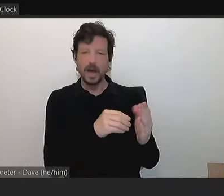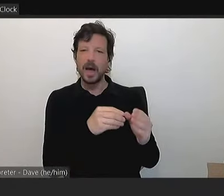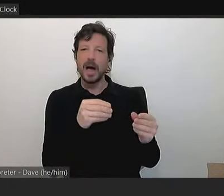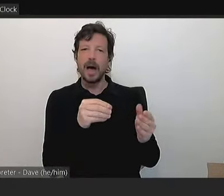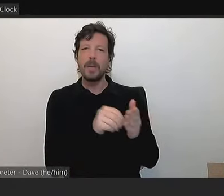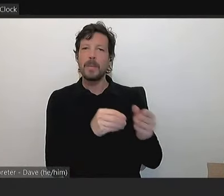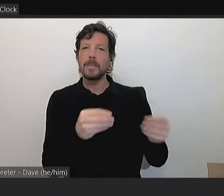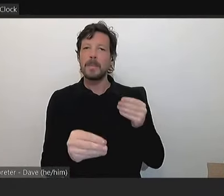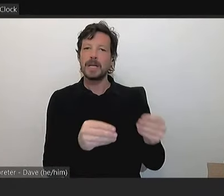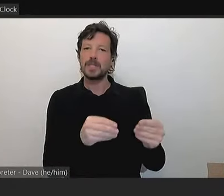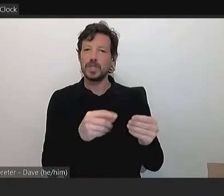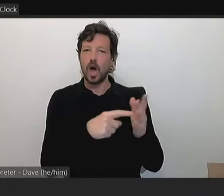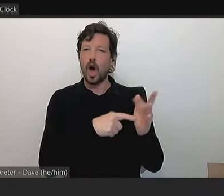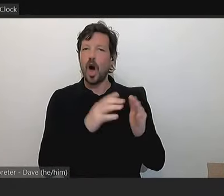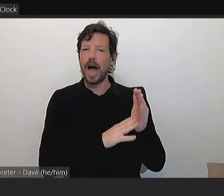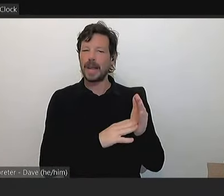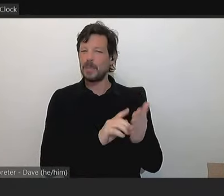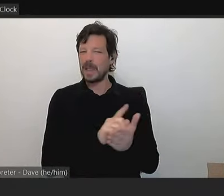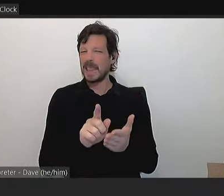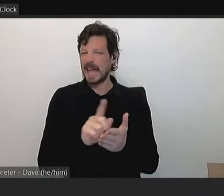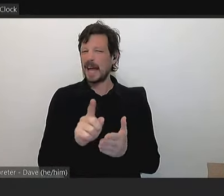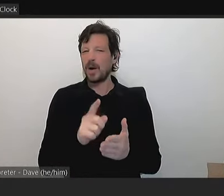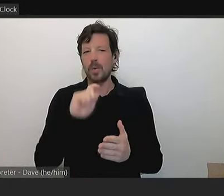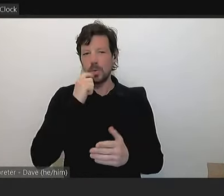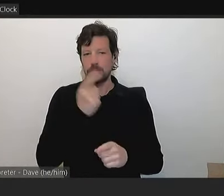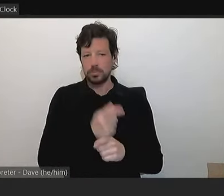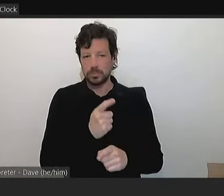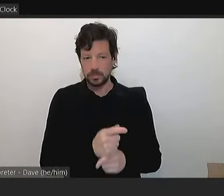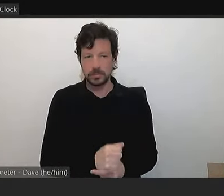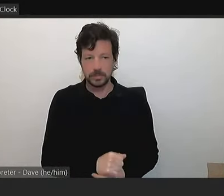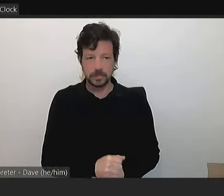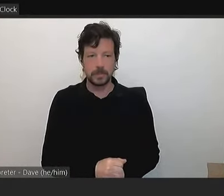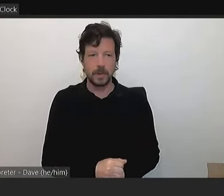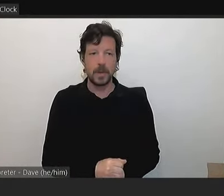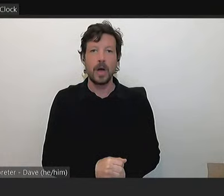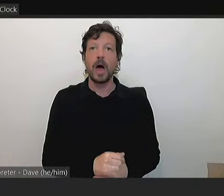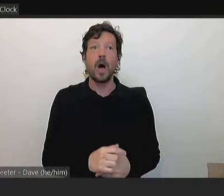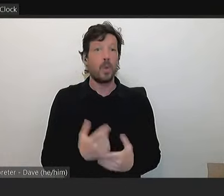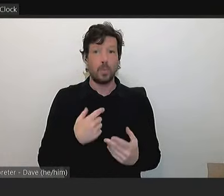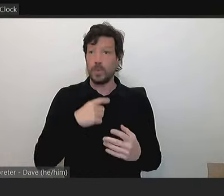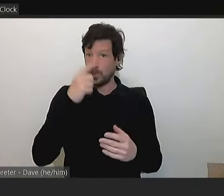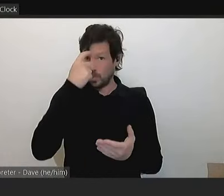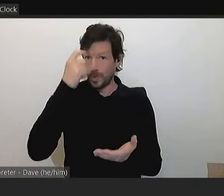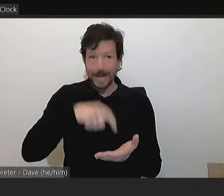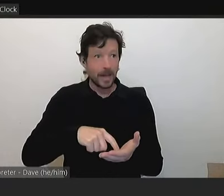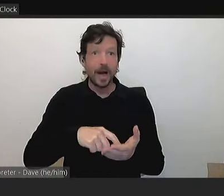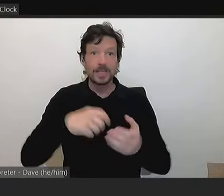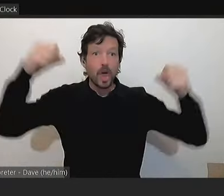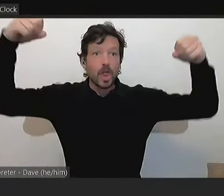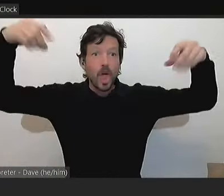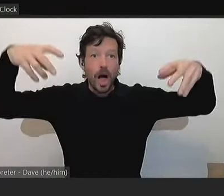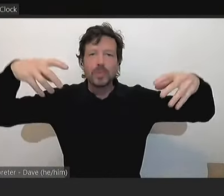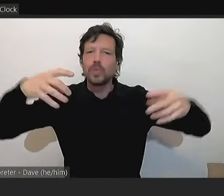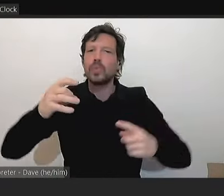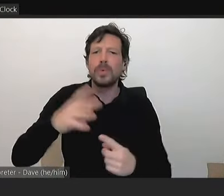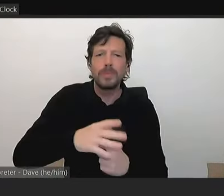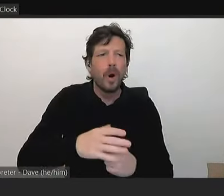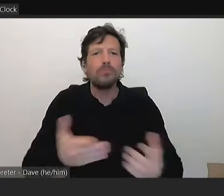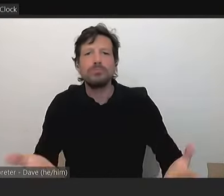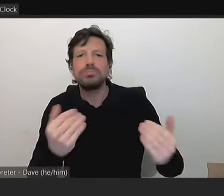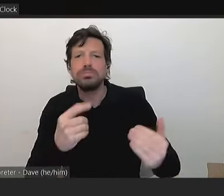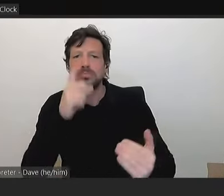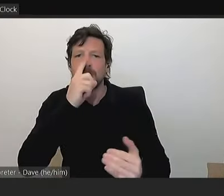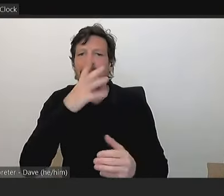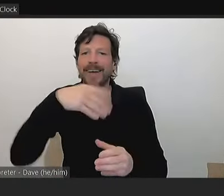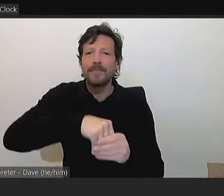tonight. Council certainly recognises the benefits of sports field lighting to support participation but I